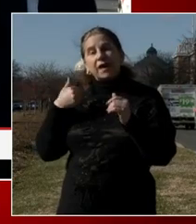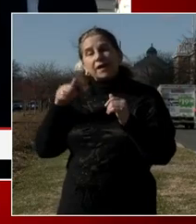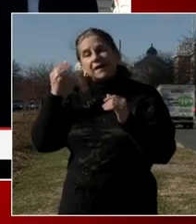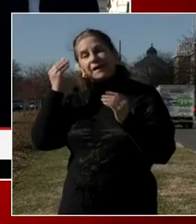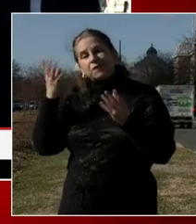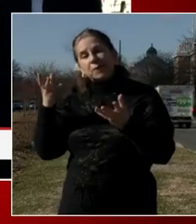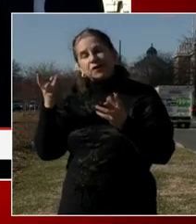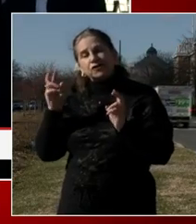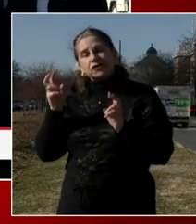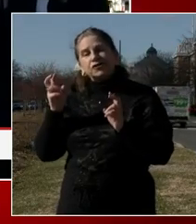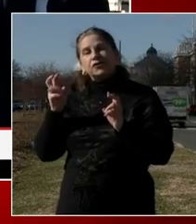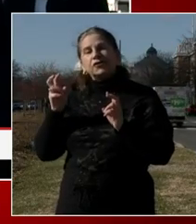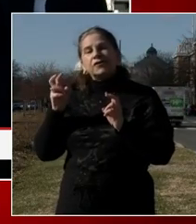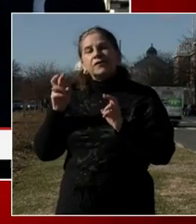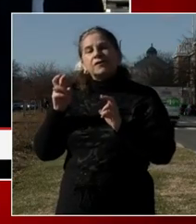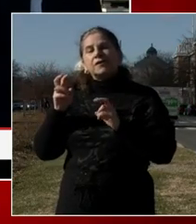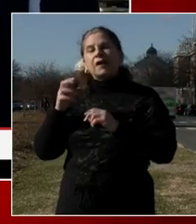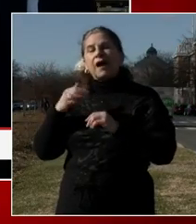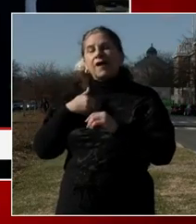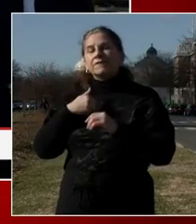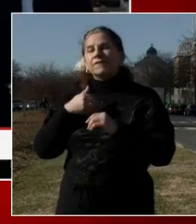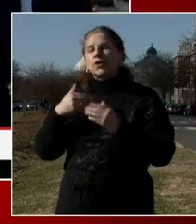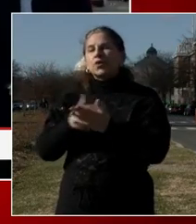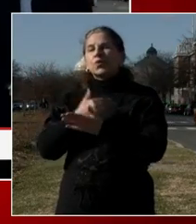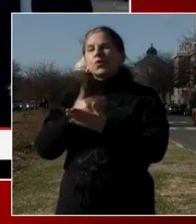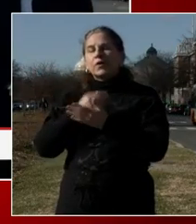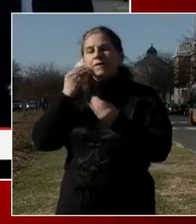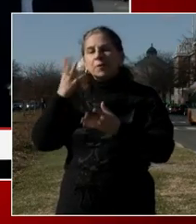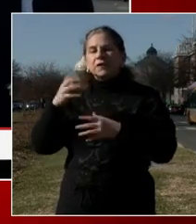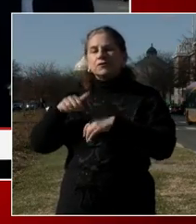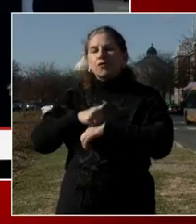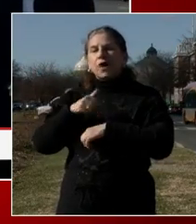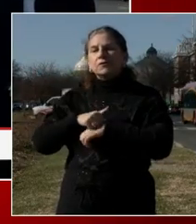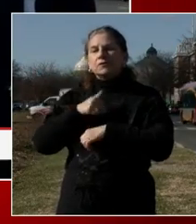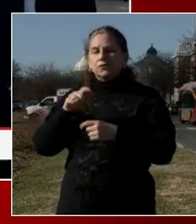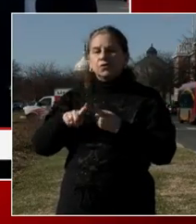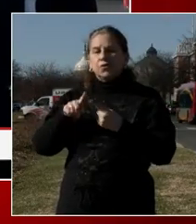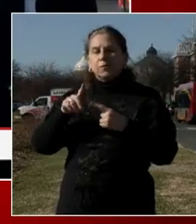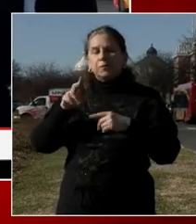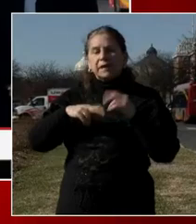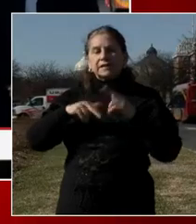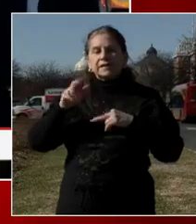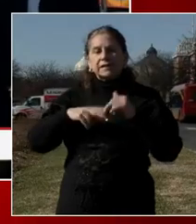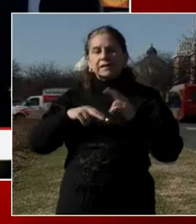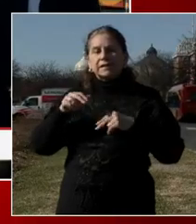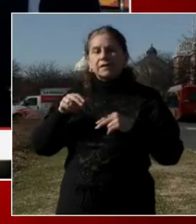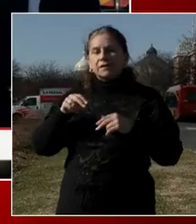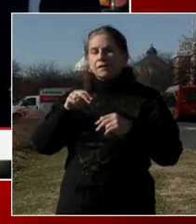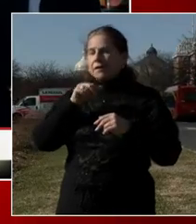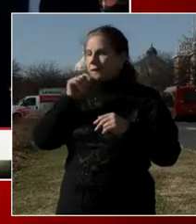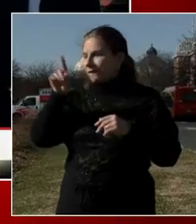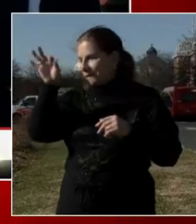Obviously the capital is fortified. Are there any threats, any indication to other buildings in the district? Thank you, Director.